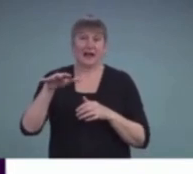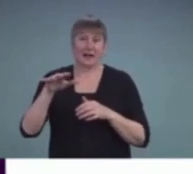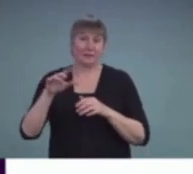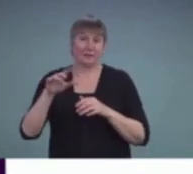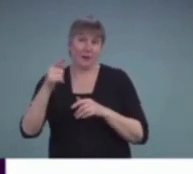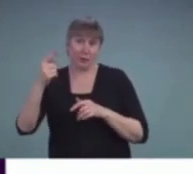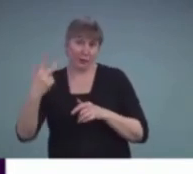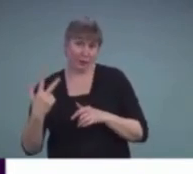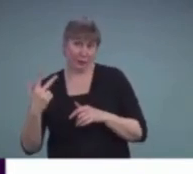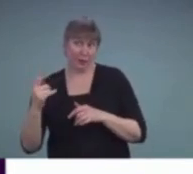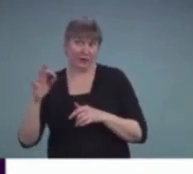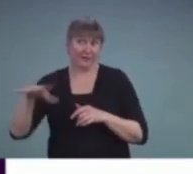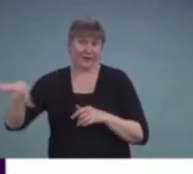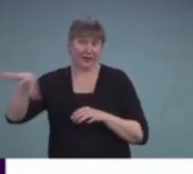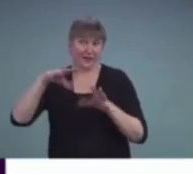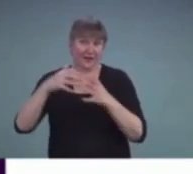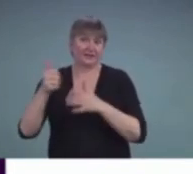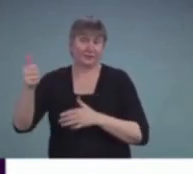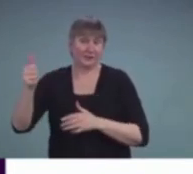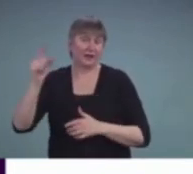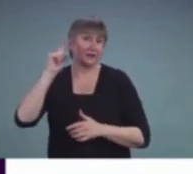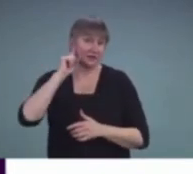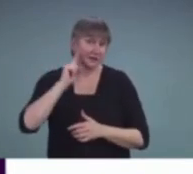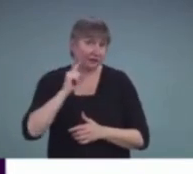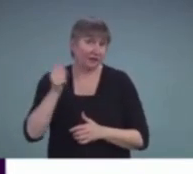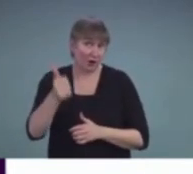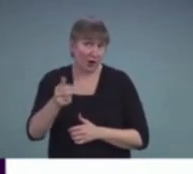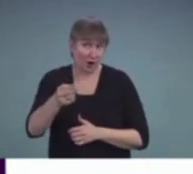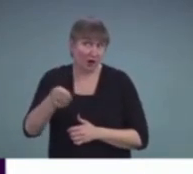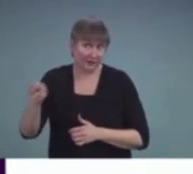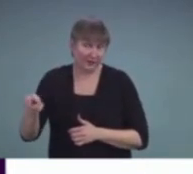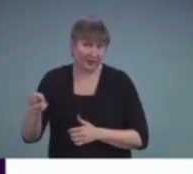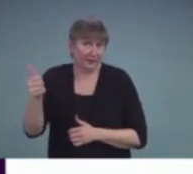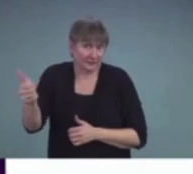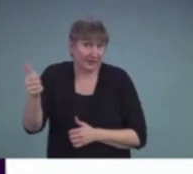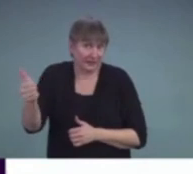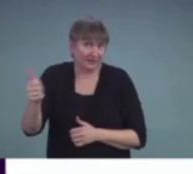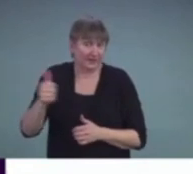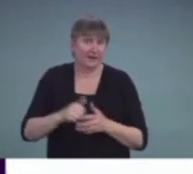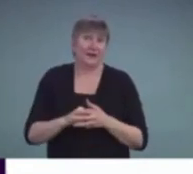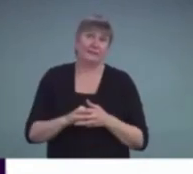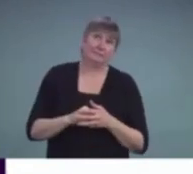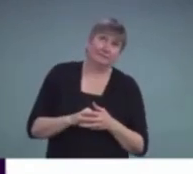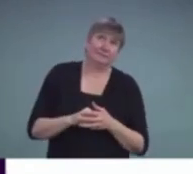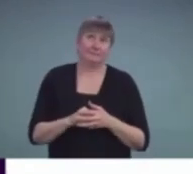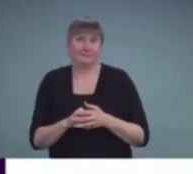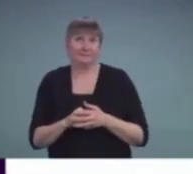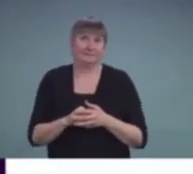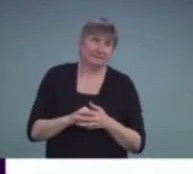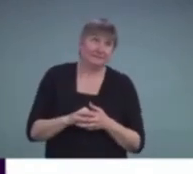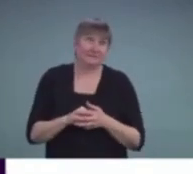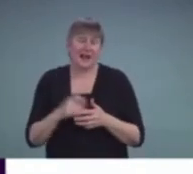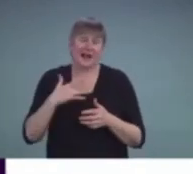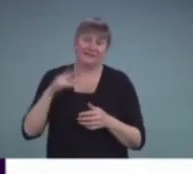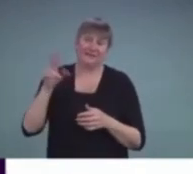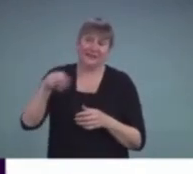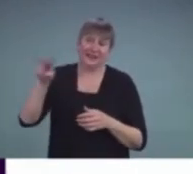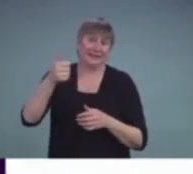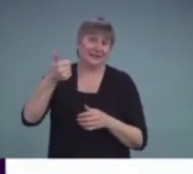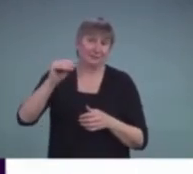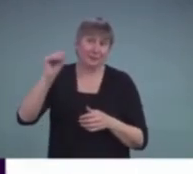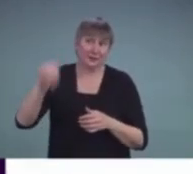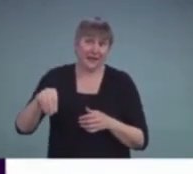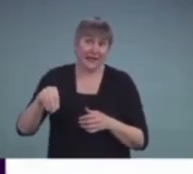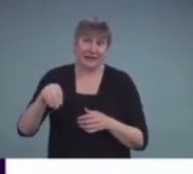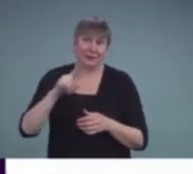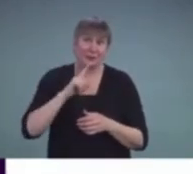themselves. And I can't tell you, I would say maybe 10% really understand their hearing loss.